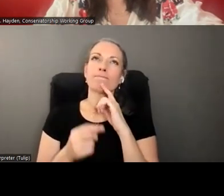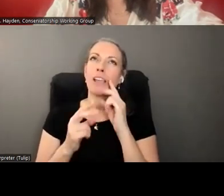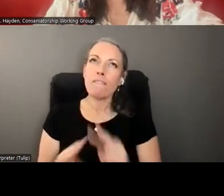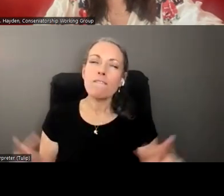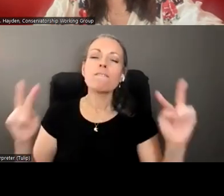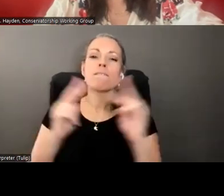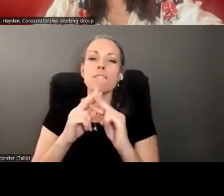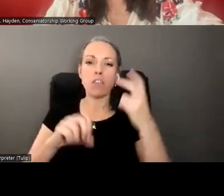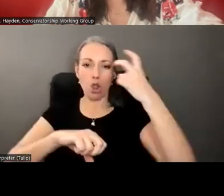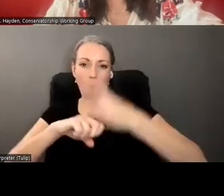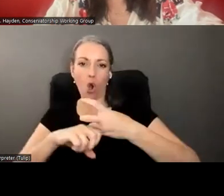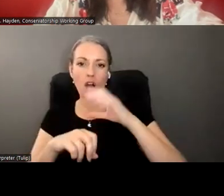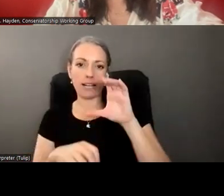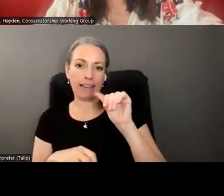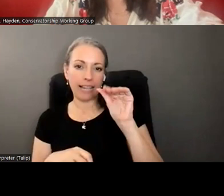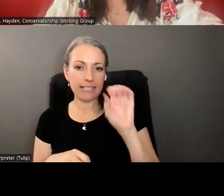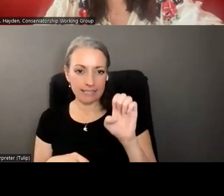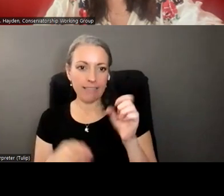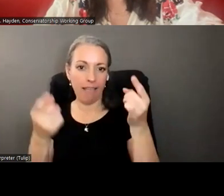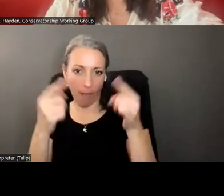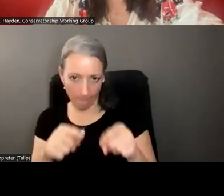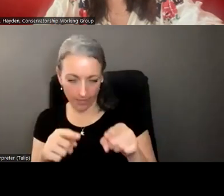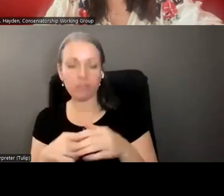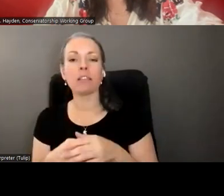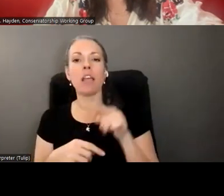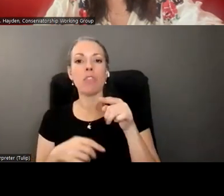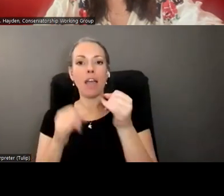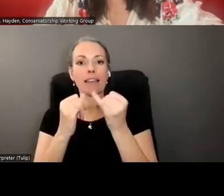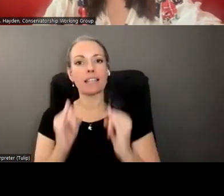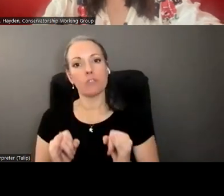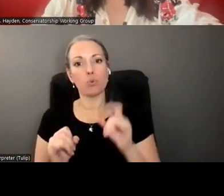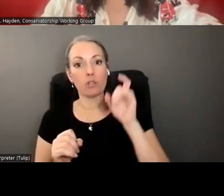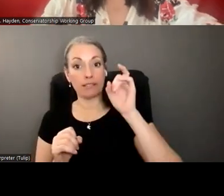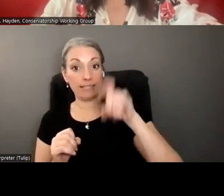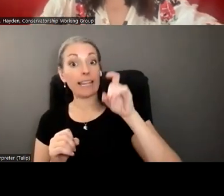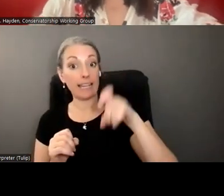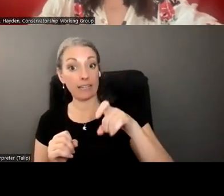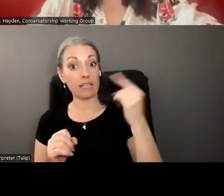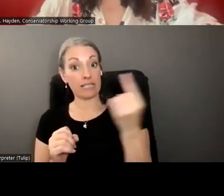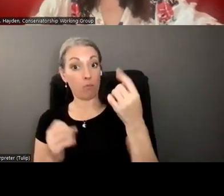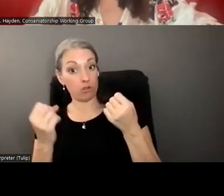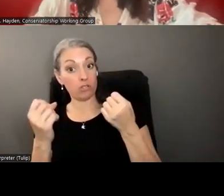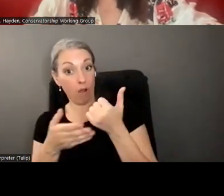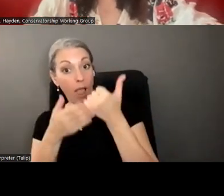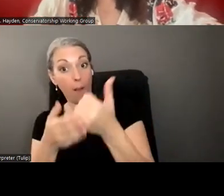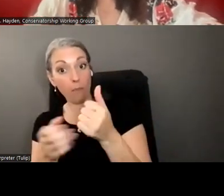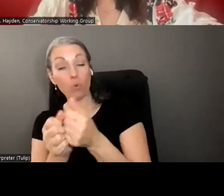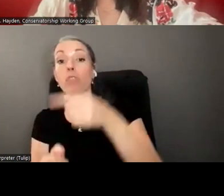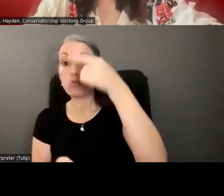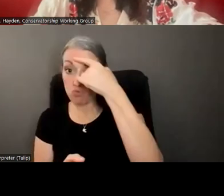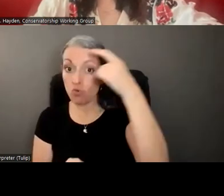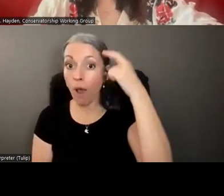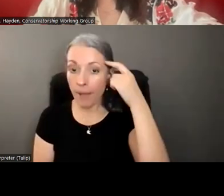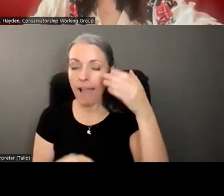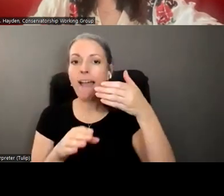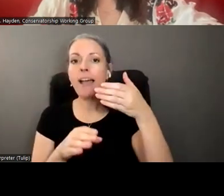occurred that this individual was going to need somebody to help them with the trauma, post-traumatic